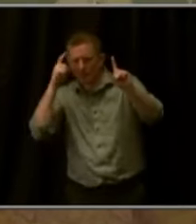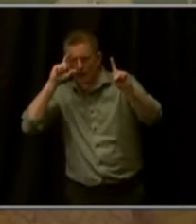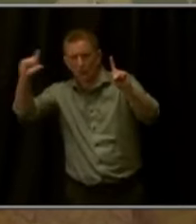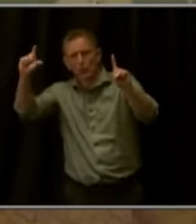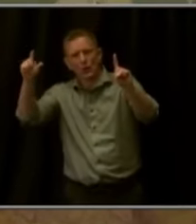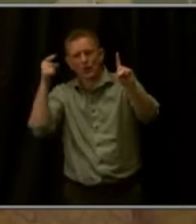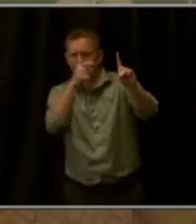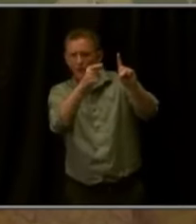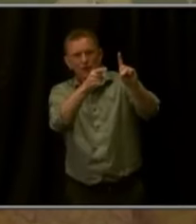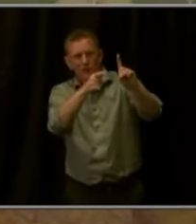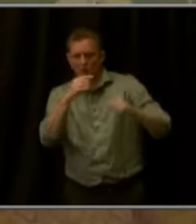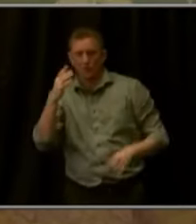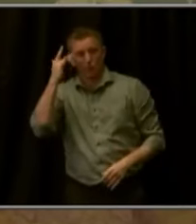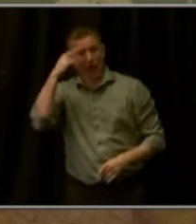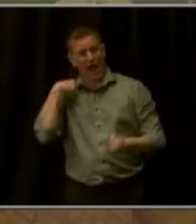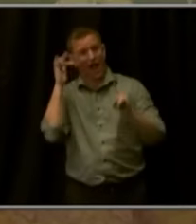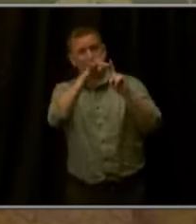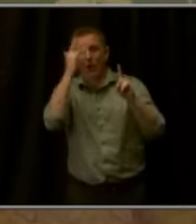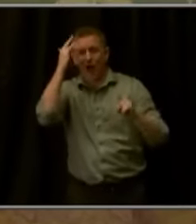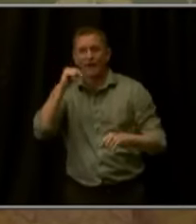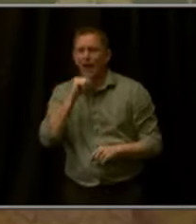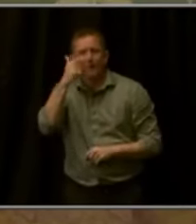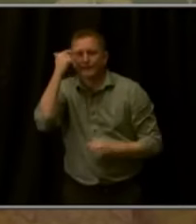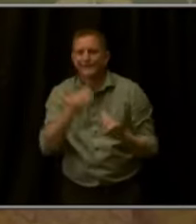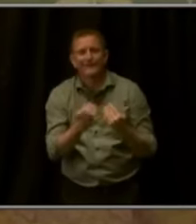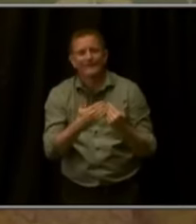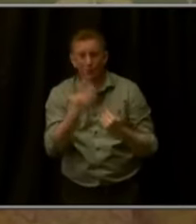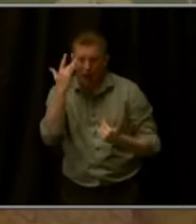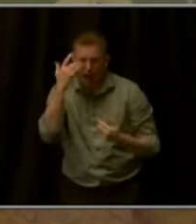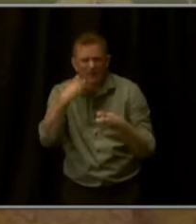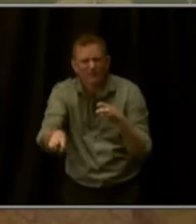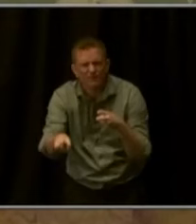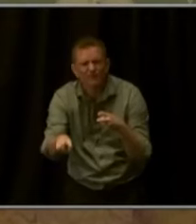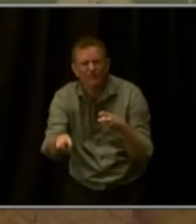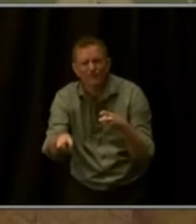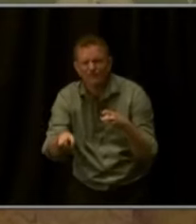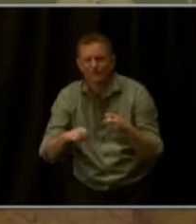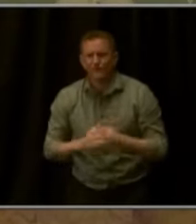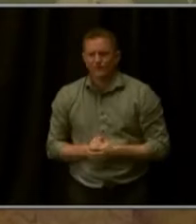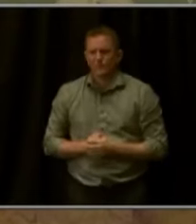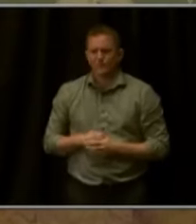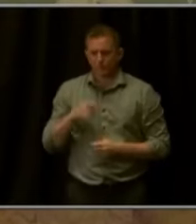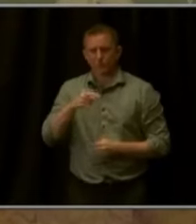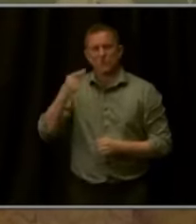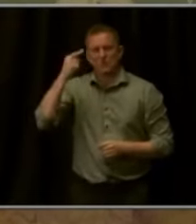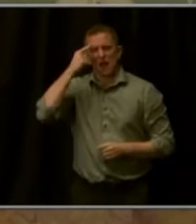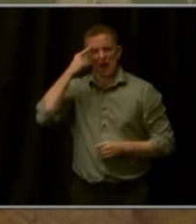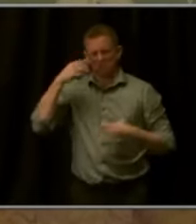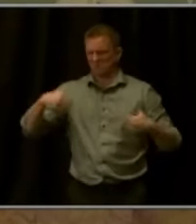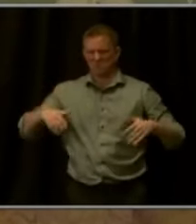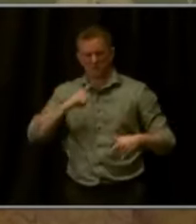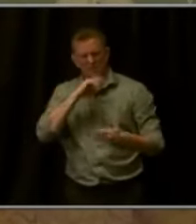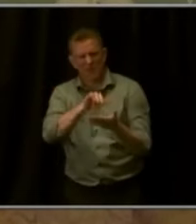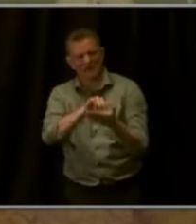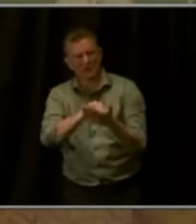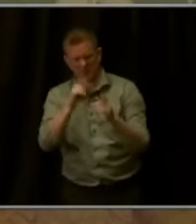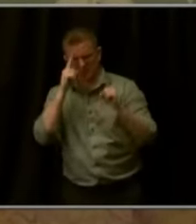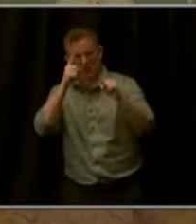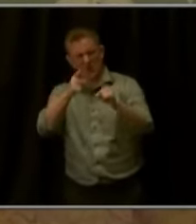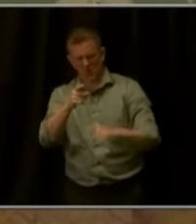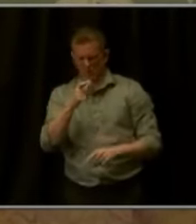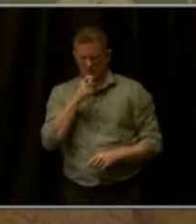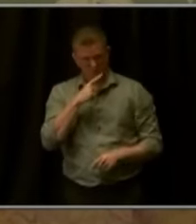because it's hard. He took a seemingly impossible goal. Who would think going to the moon,